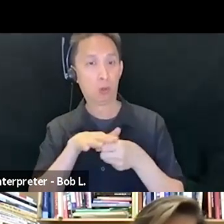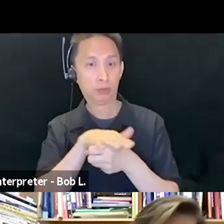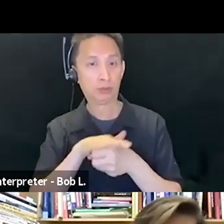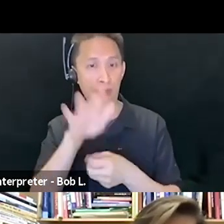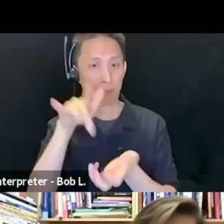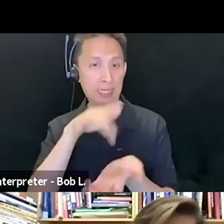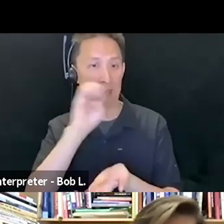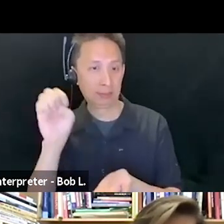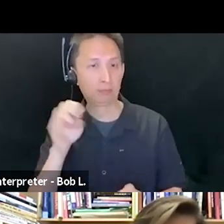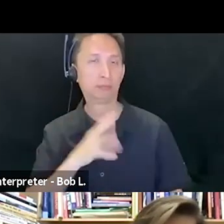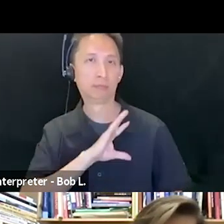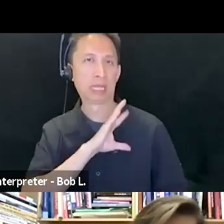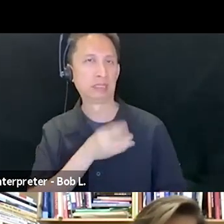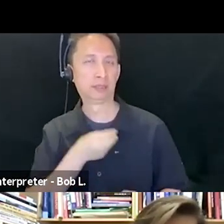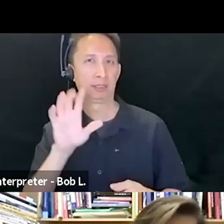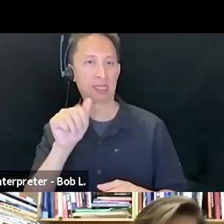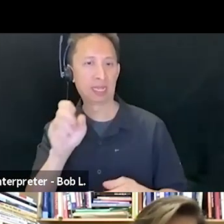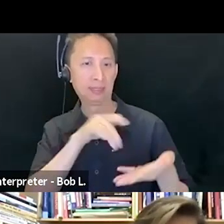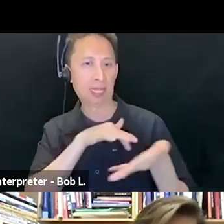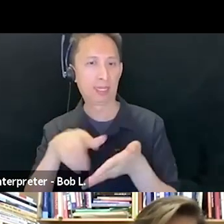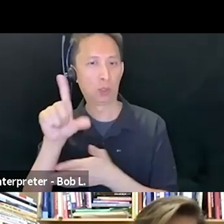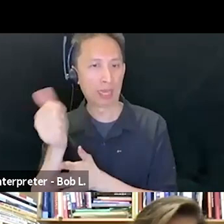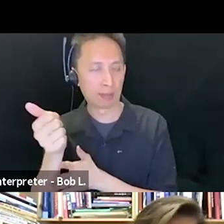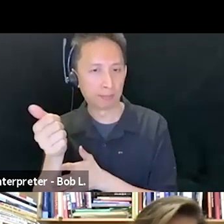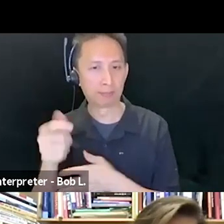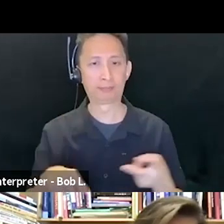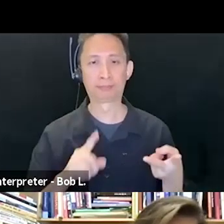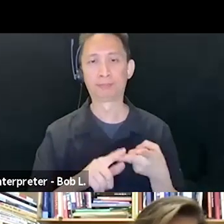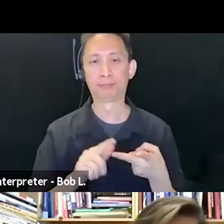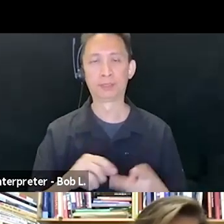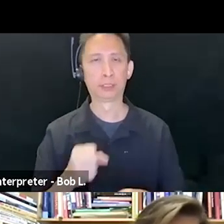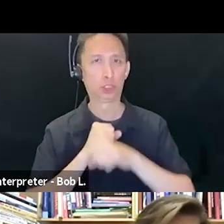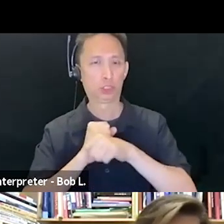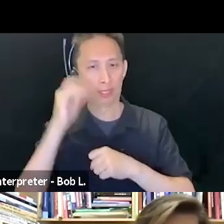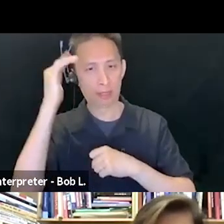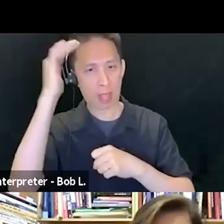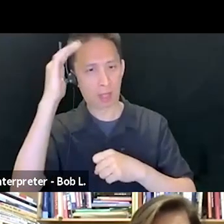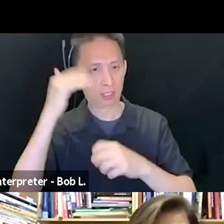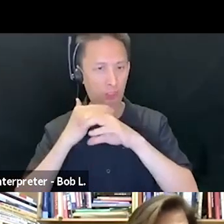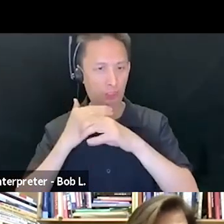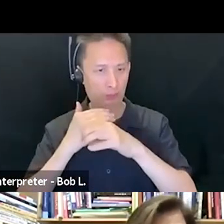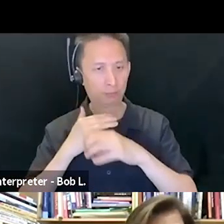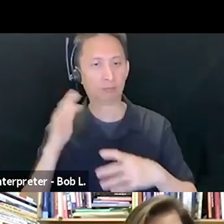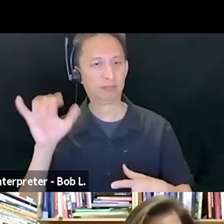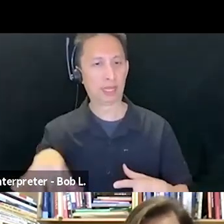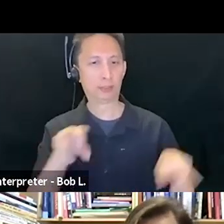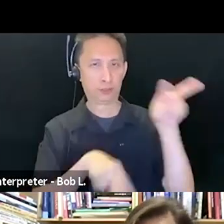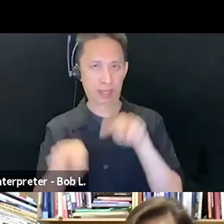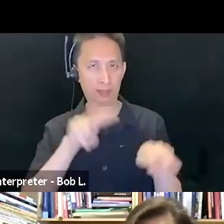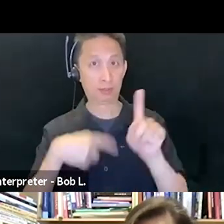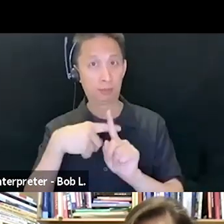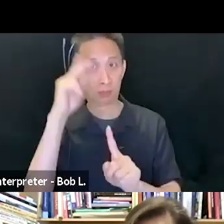and the Politics of Unchilding, published in 2019. As a resident of the Old City of